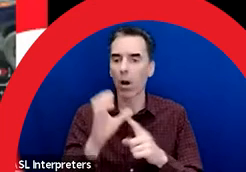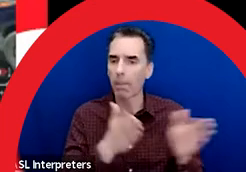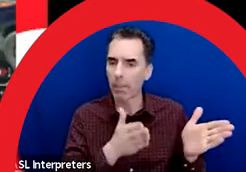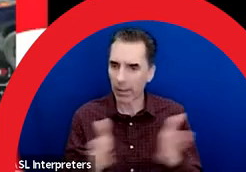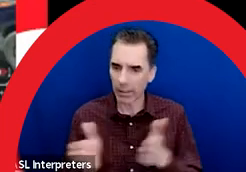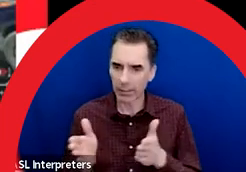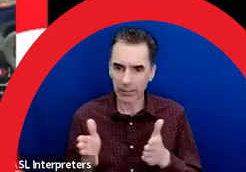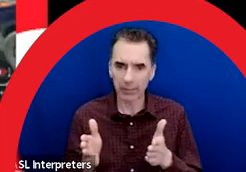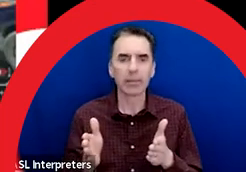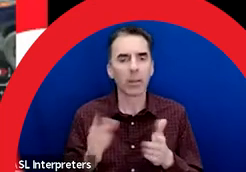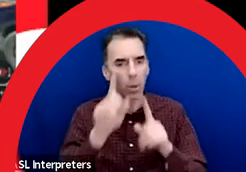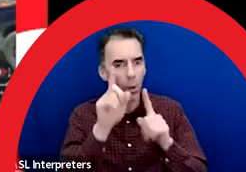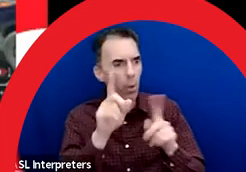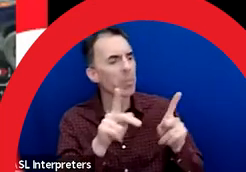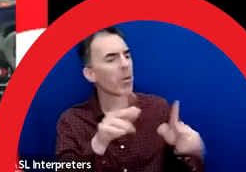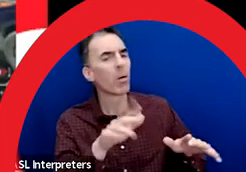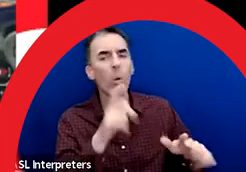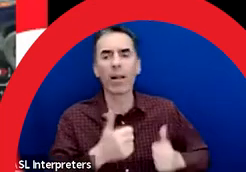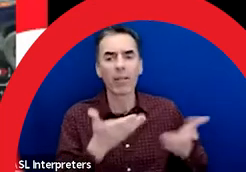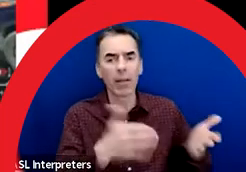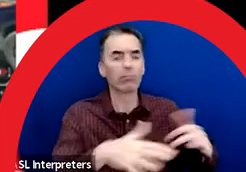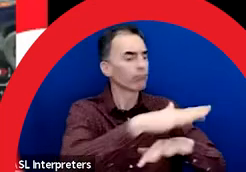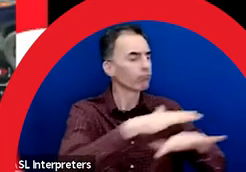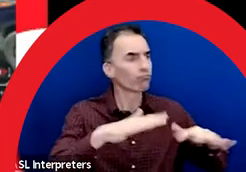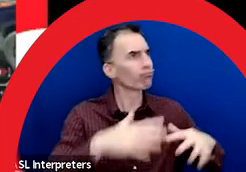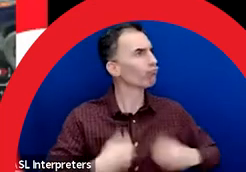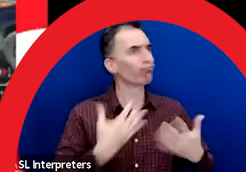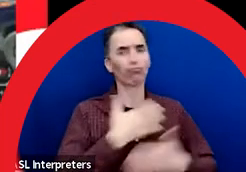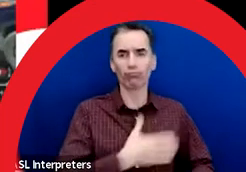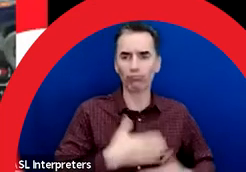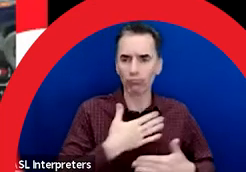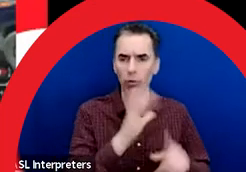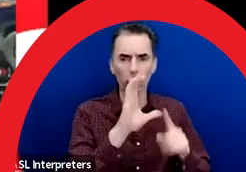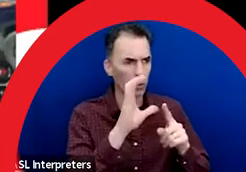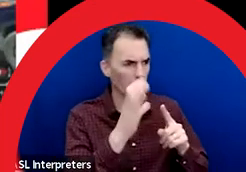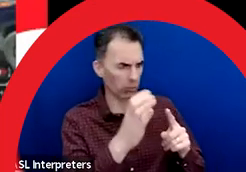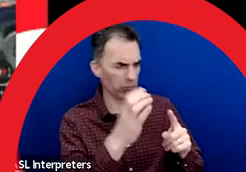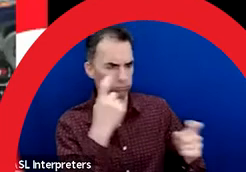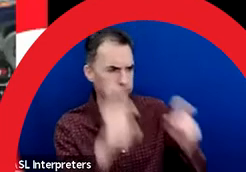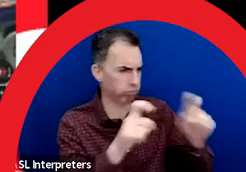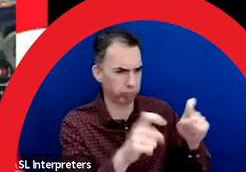improve quality of life, cultural resources and strengthen the area's economy.